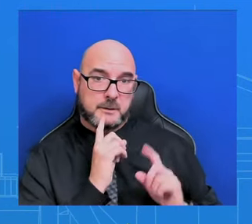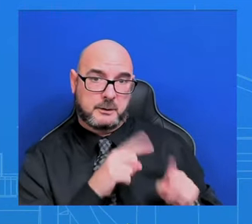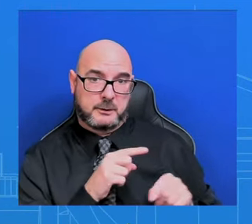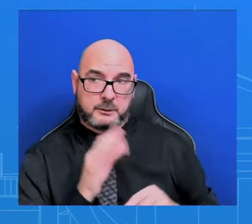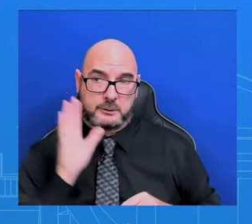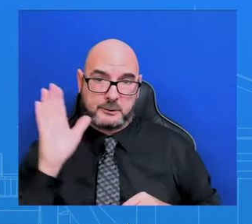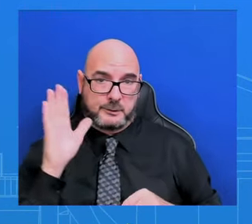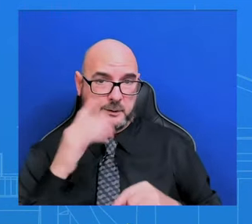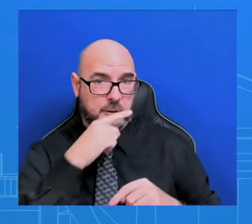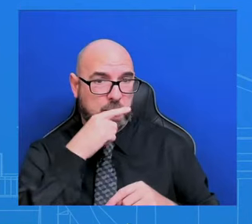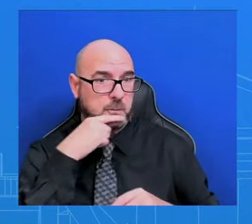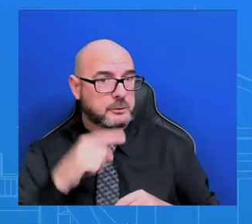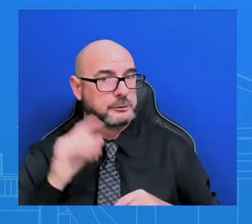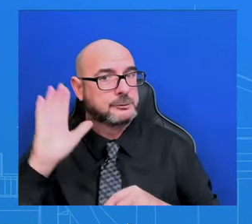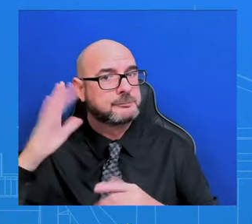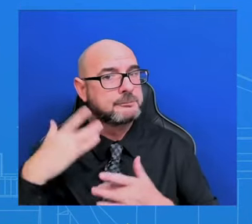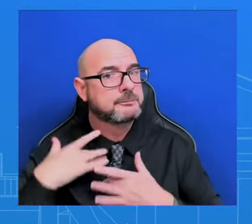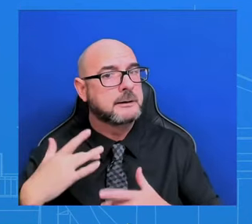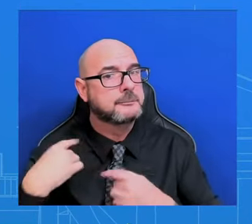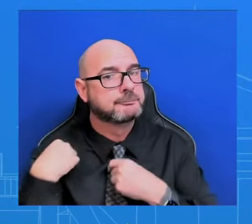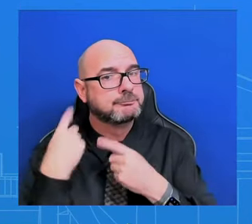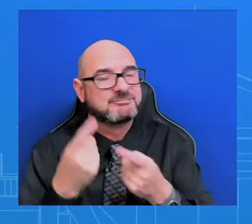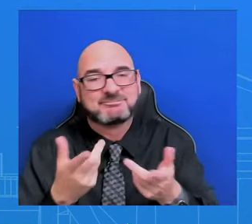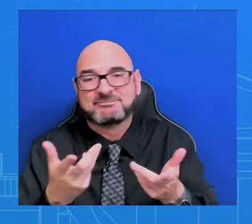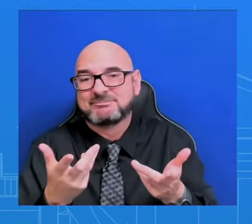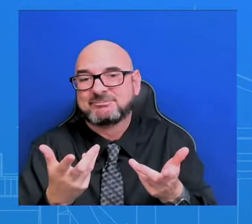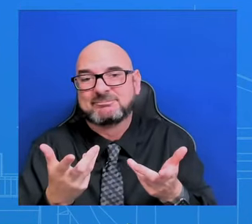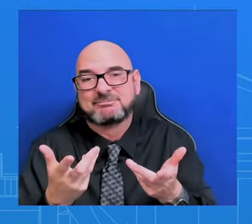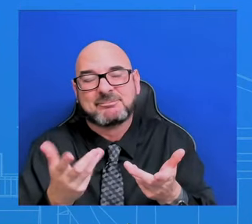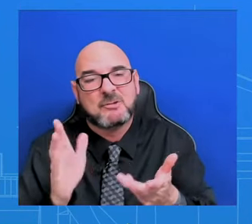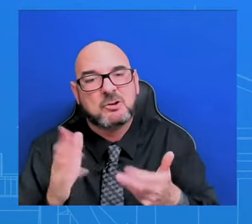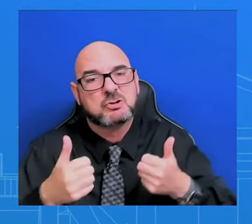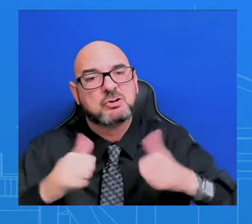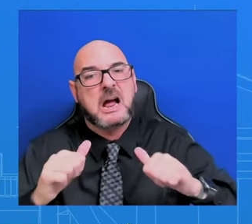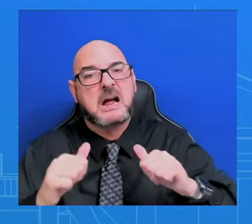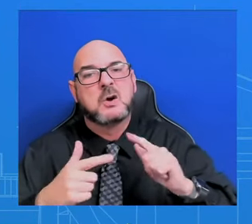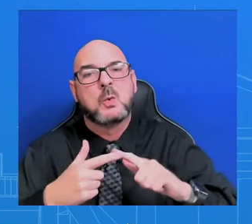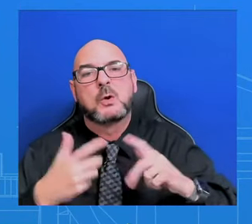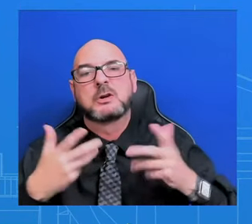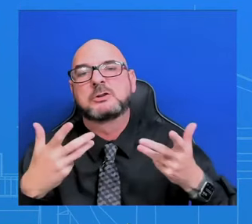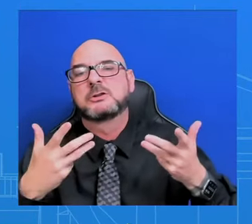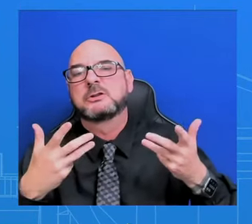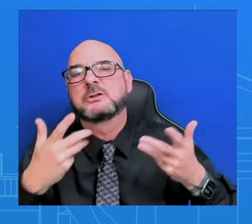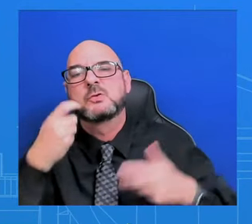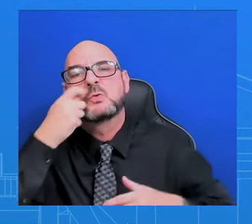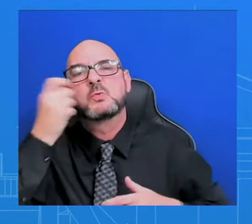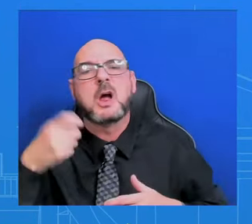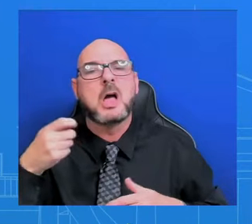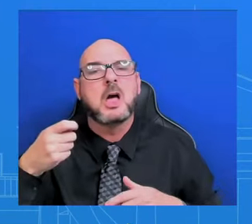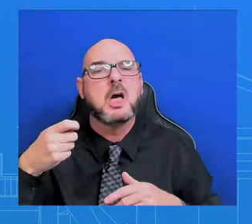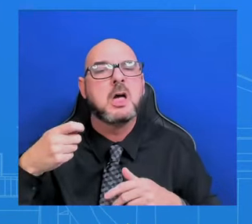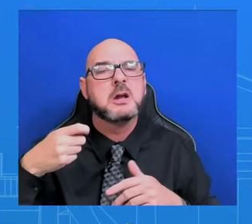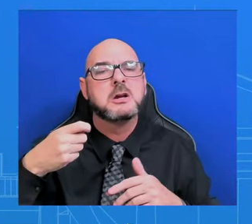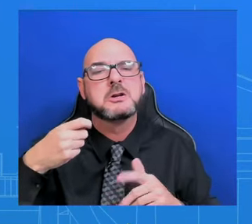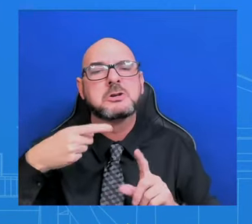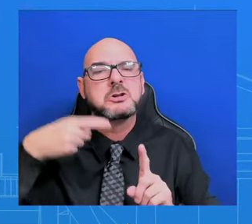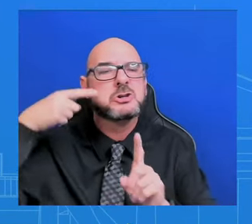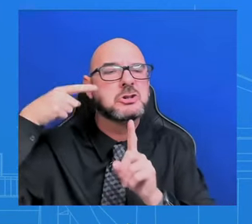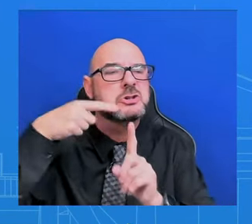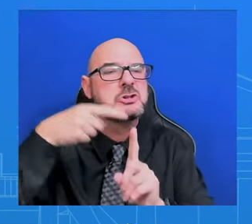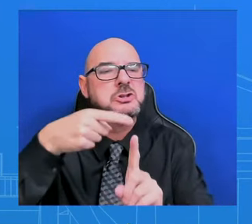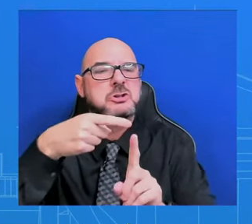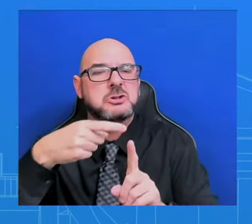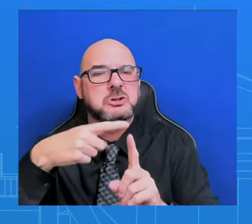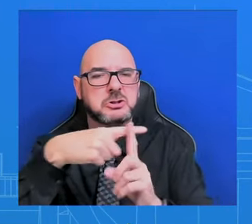further victimize the Ukrainian population to try to break their will and their back. And the